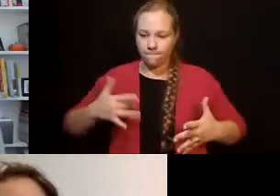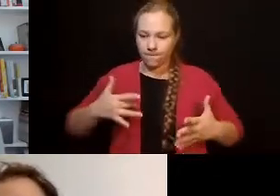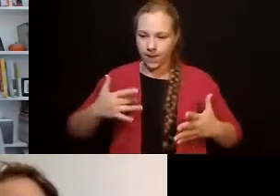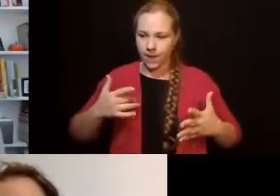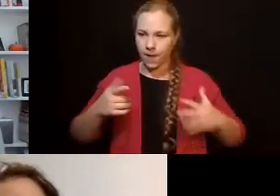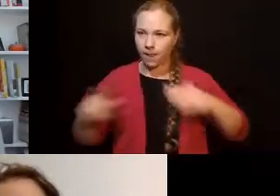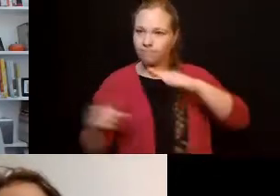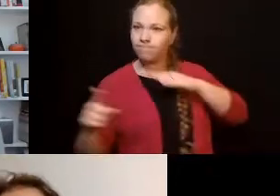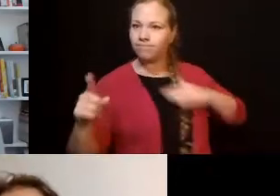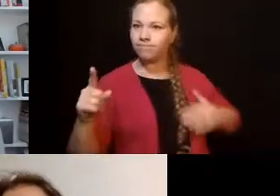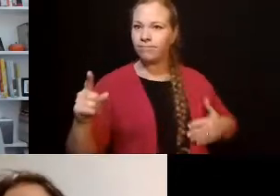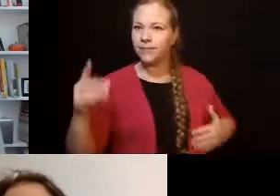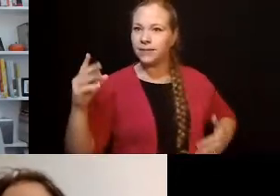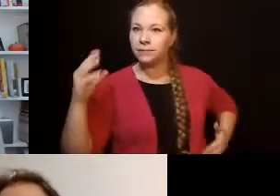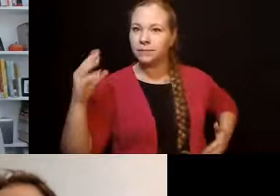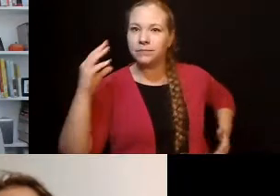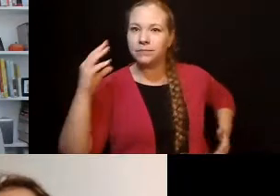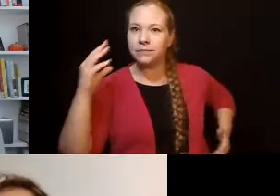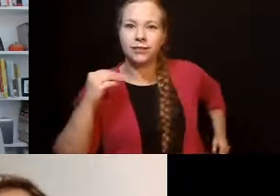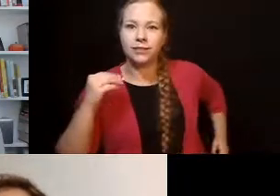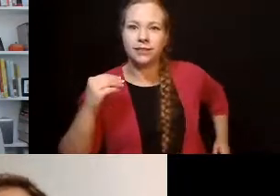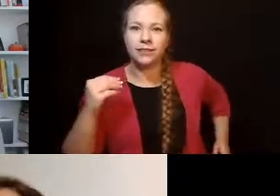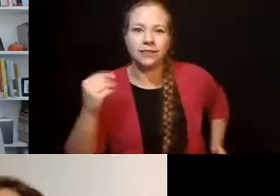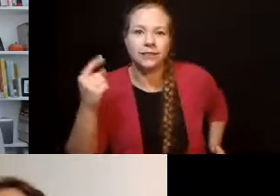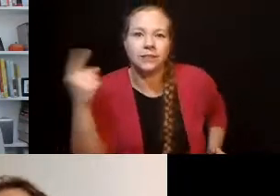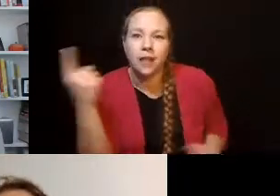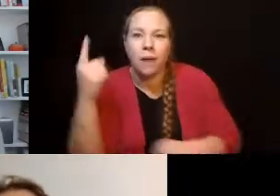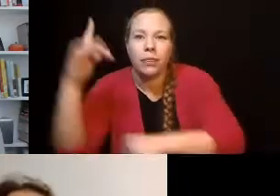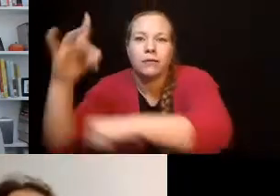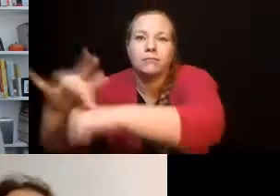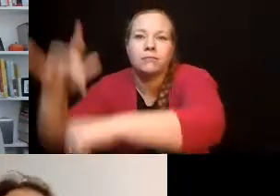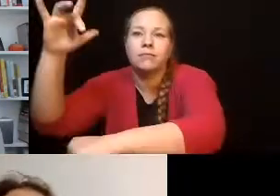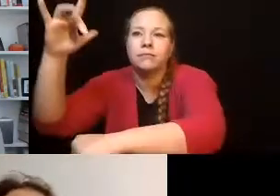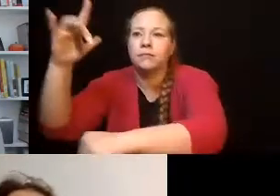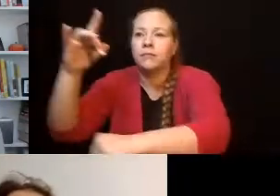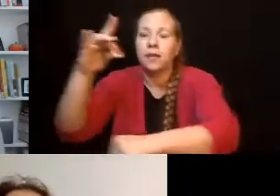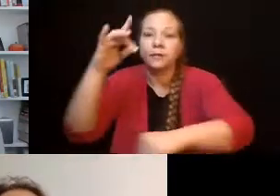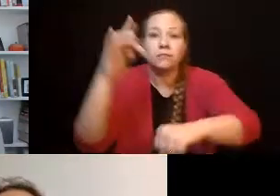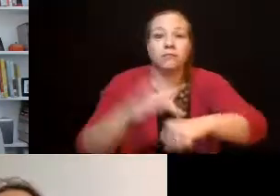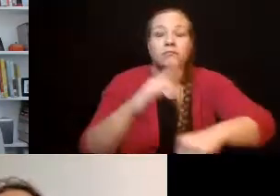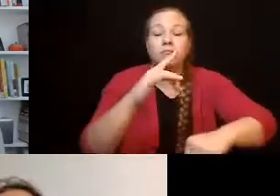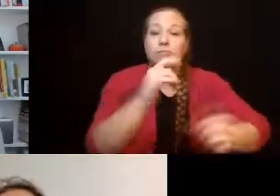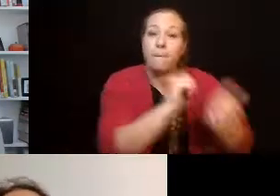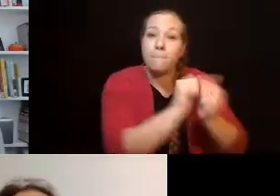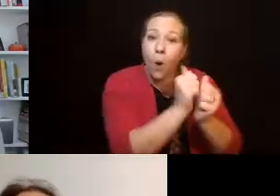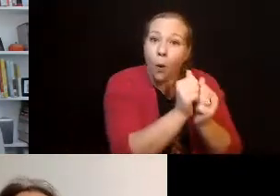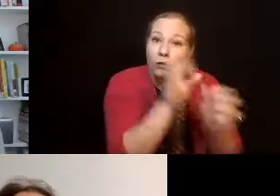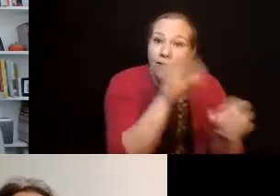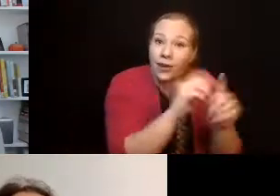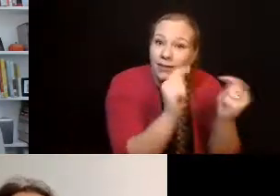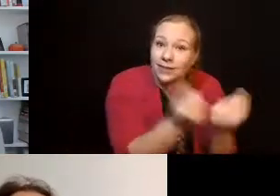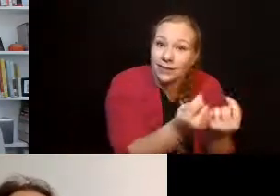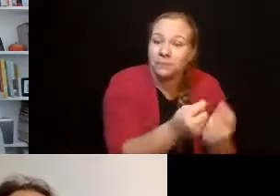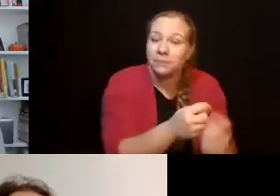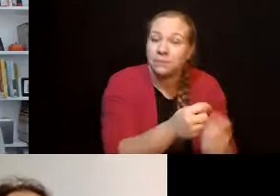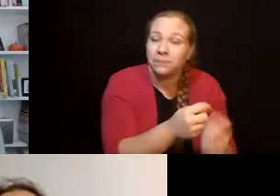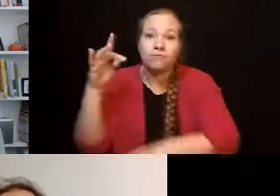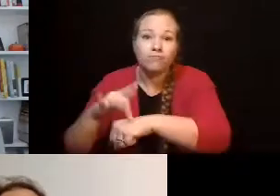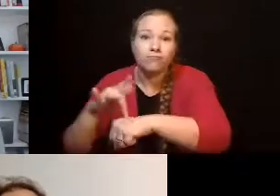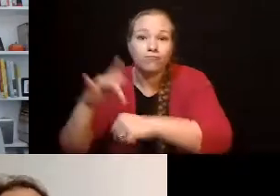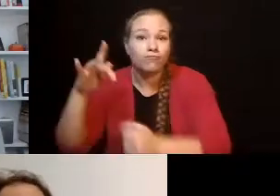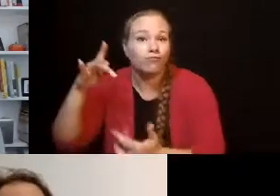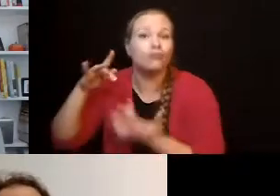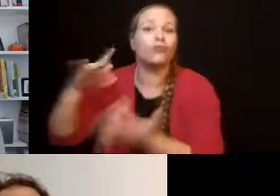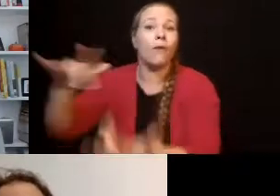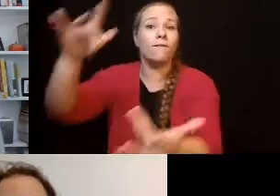So, whether that's sports or whether that's travel or whether that's the theater, right?